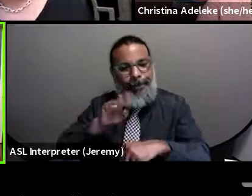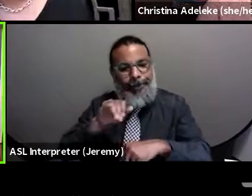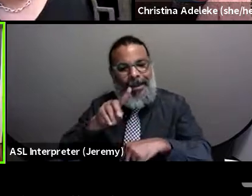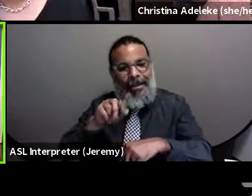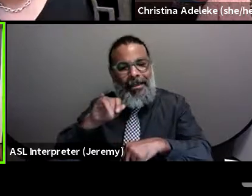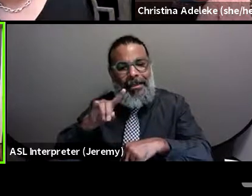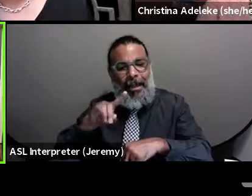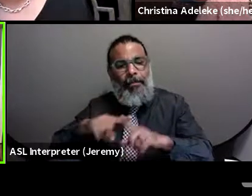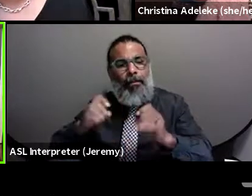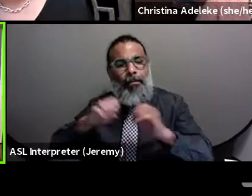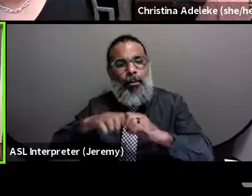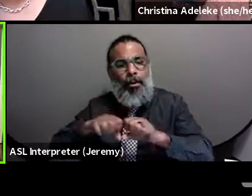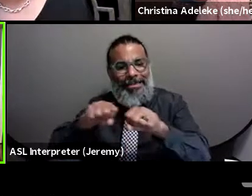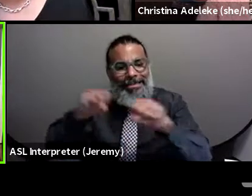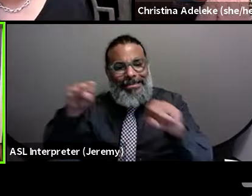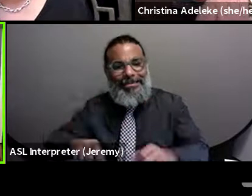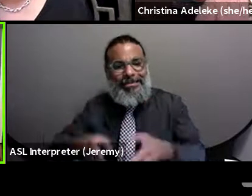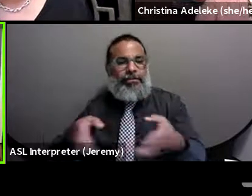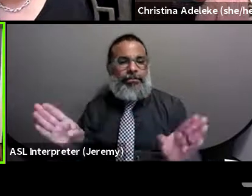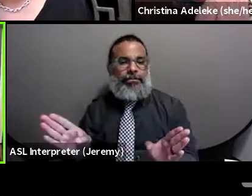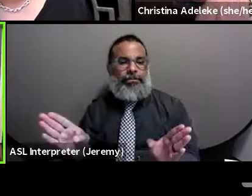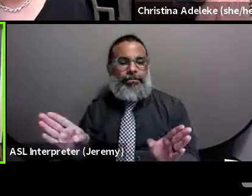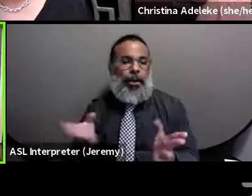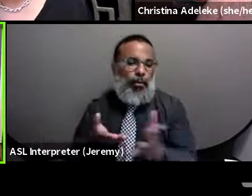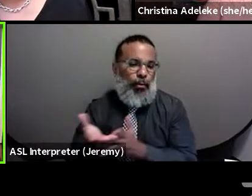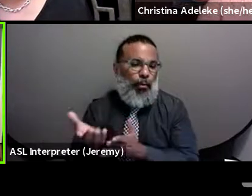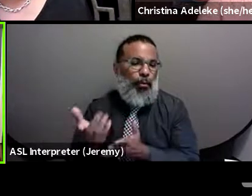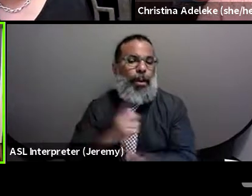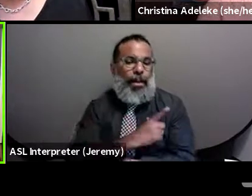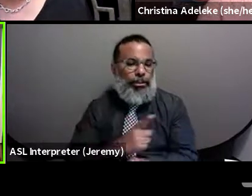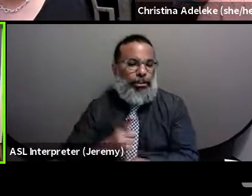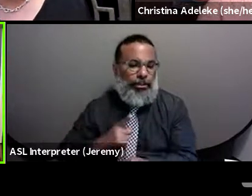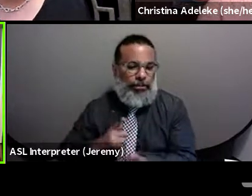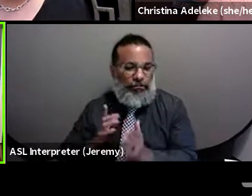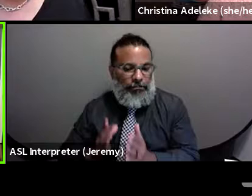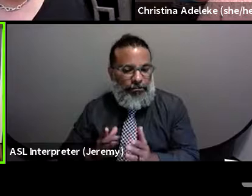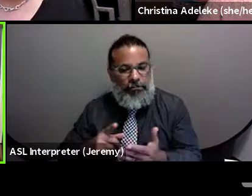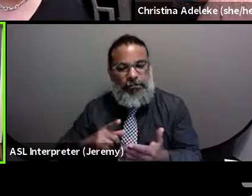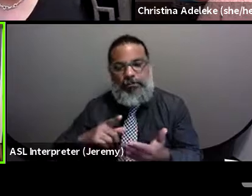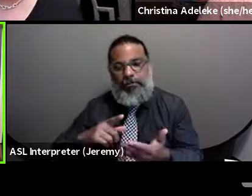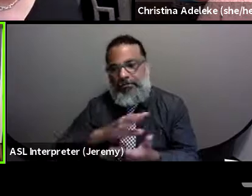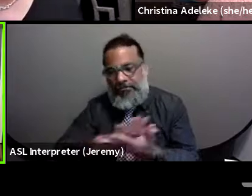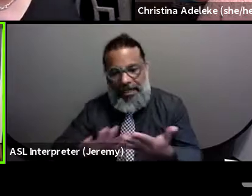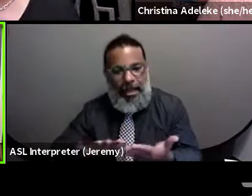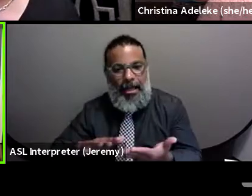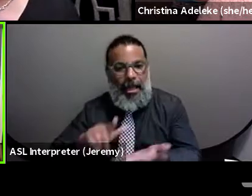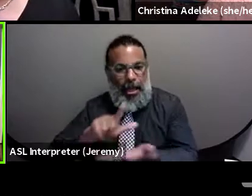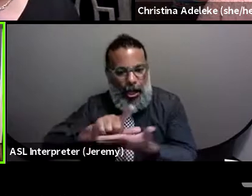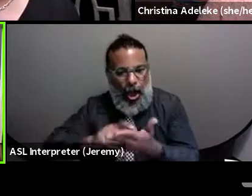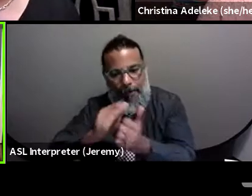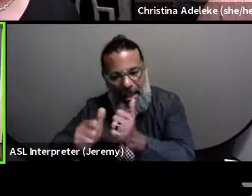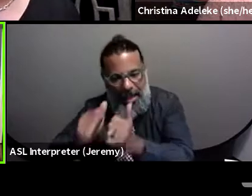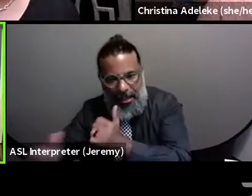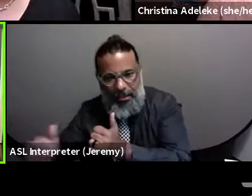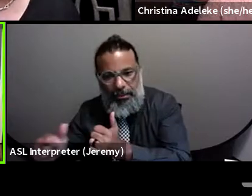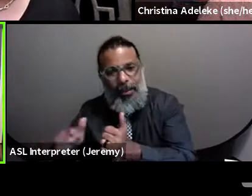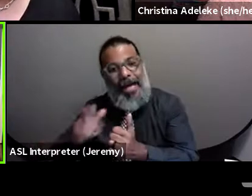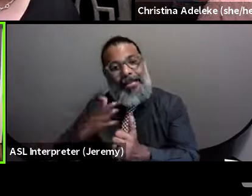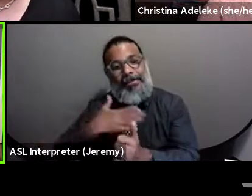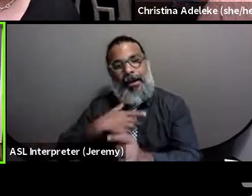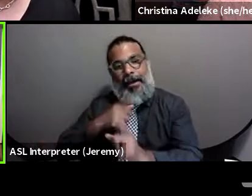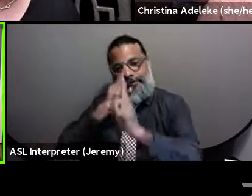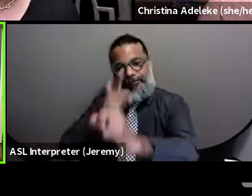through the legislation. So that's, you know, that's, that's what I've been, you know, kind of my north